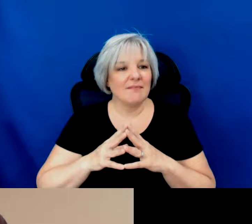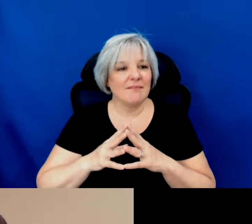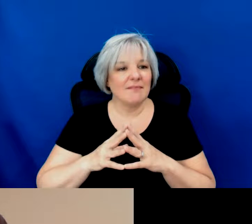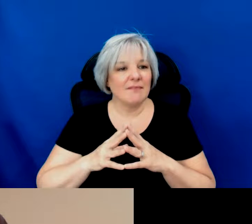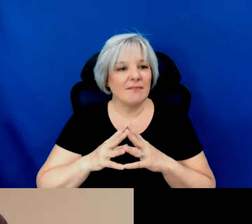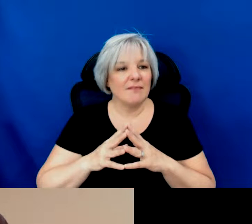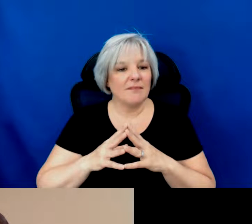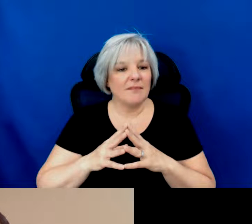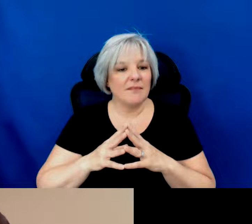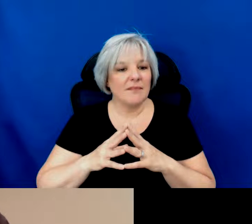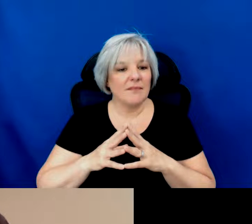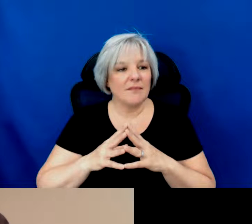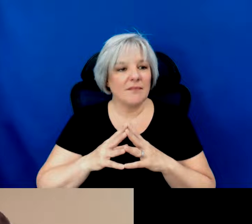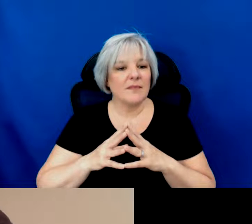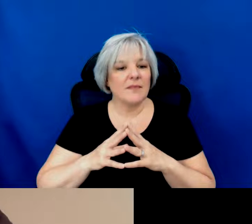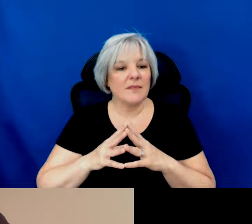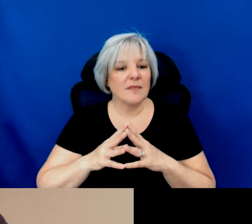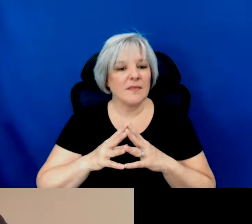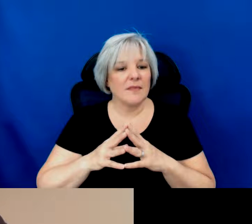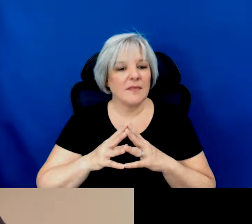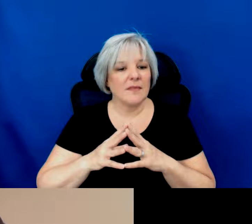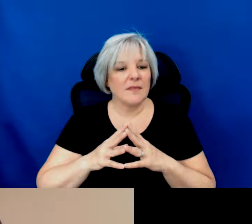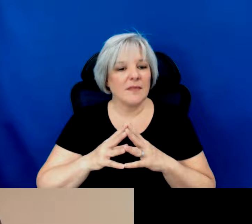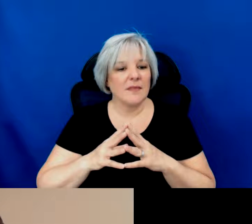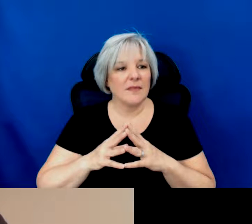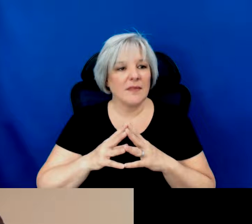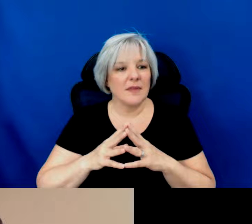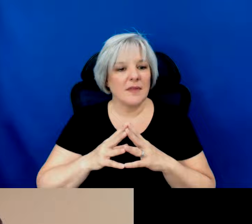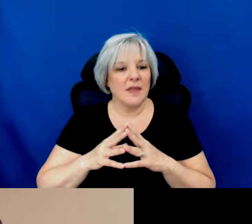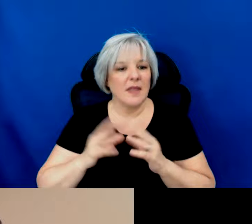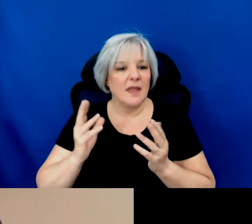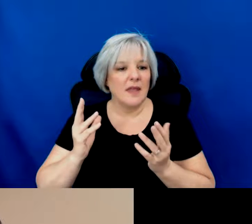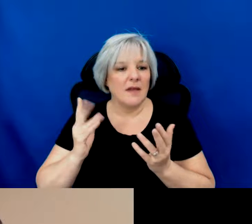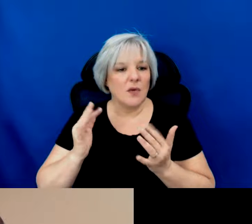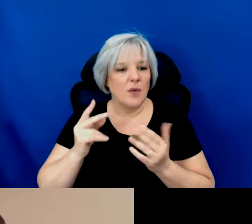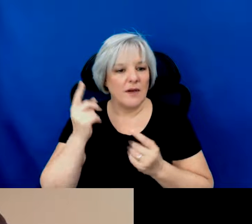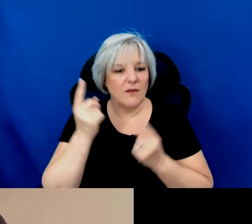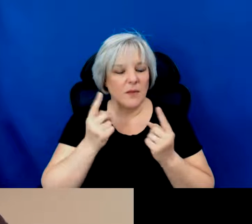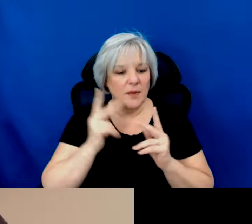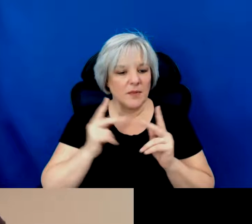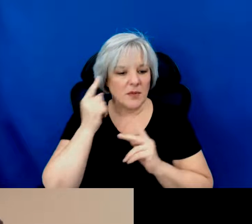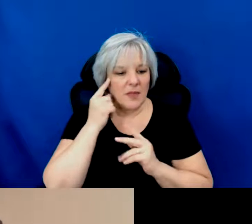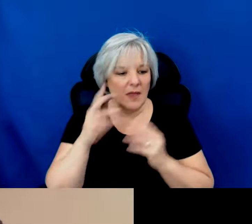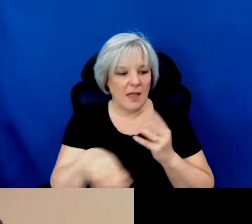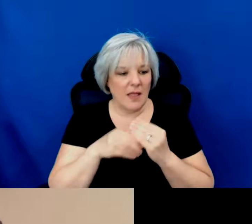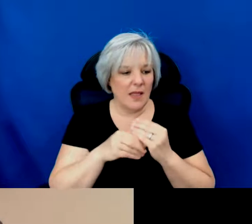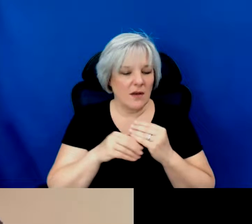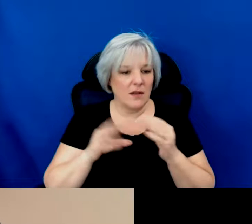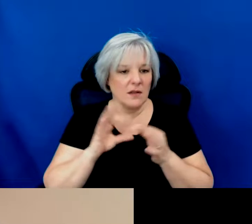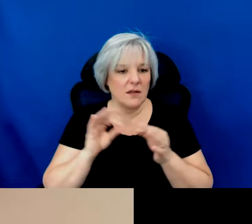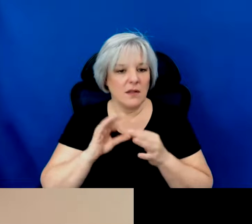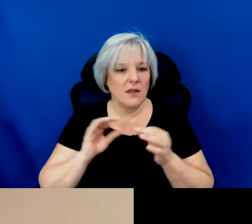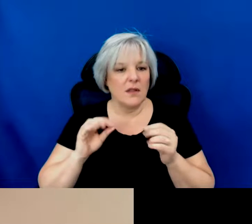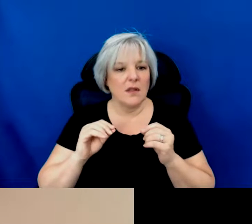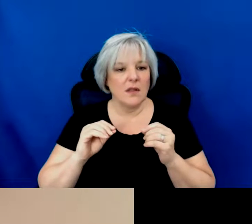i just um i might as well fill a little time if you're waiting for people to think about their questions um i will go back